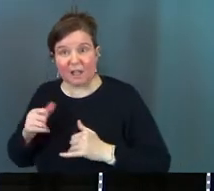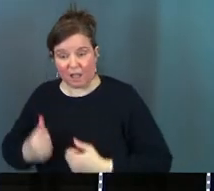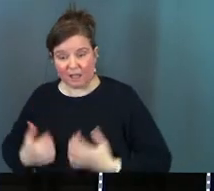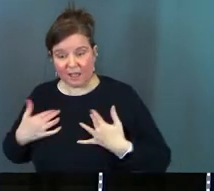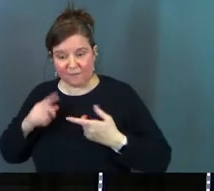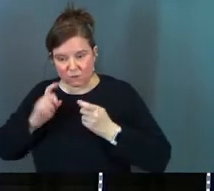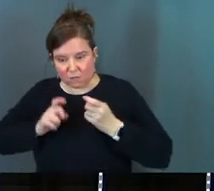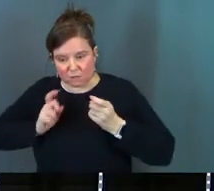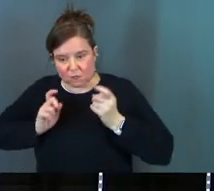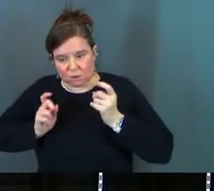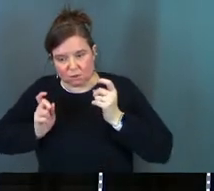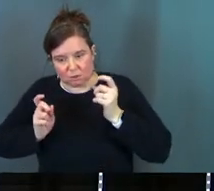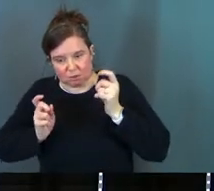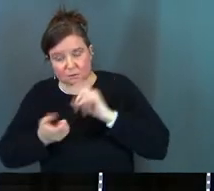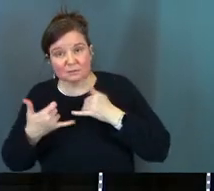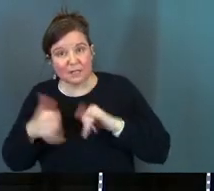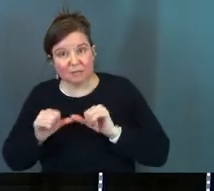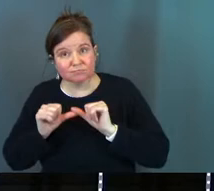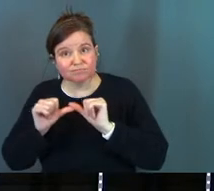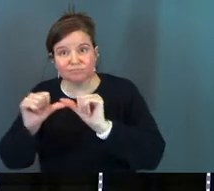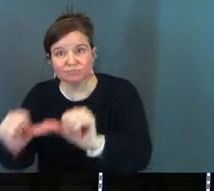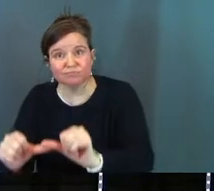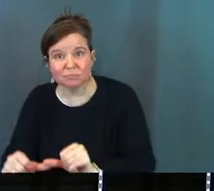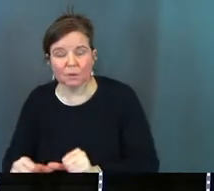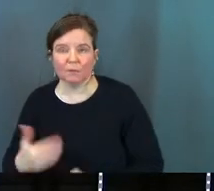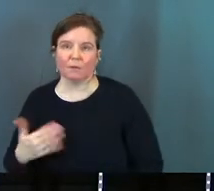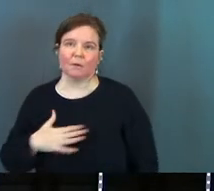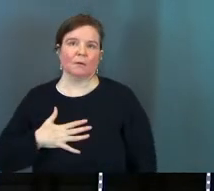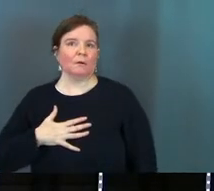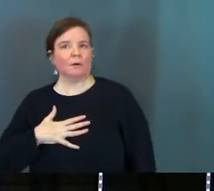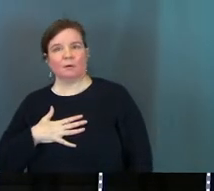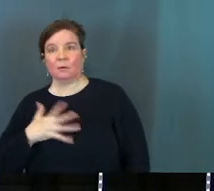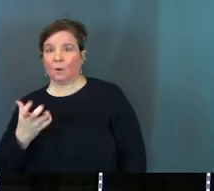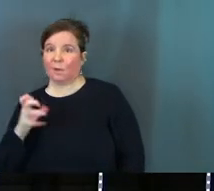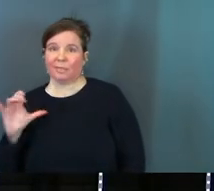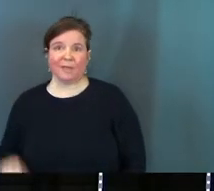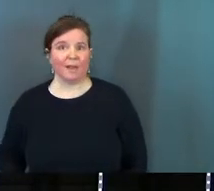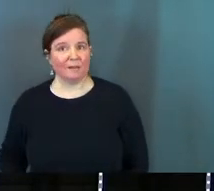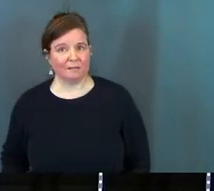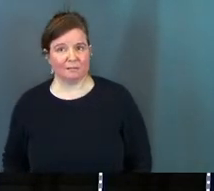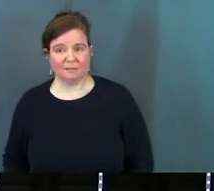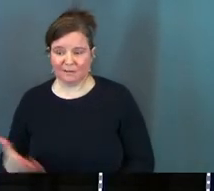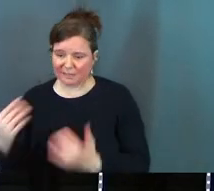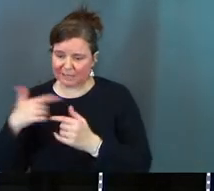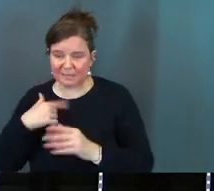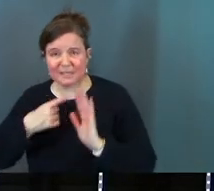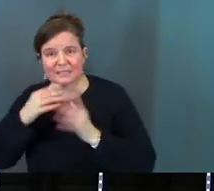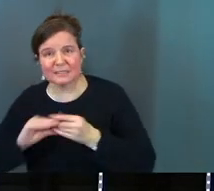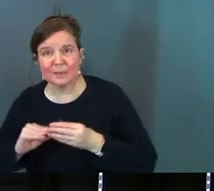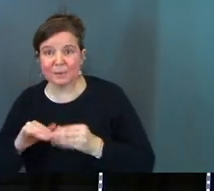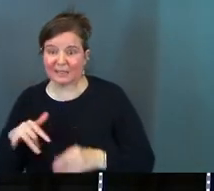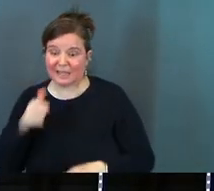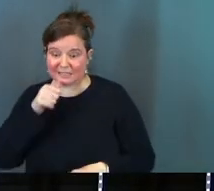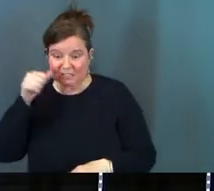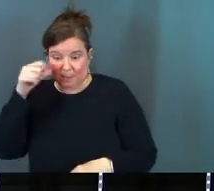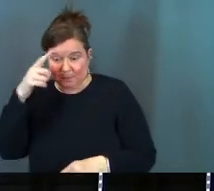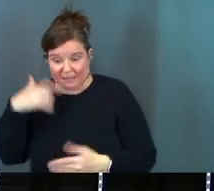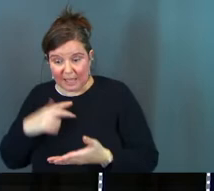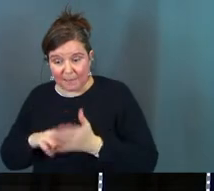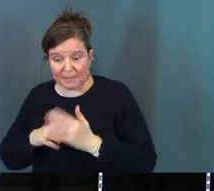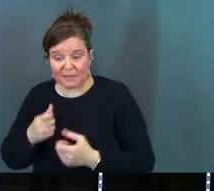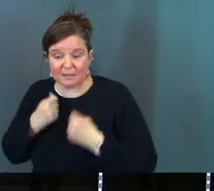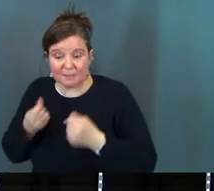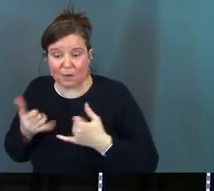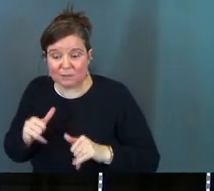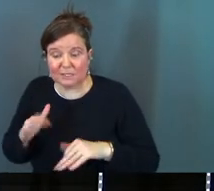alive and it's still an adventure oh God bring me that give me a testimony that's yesterday because that means